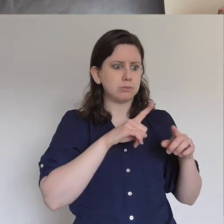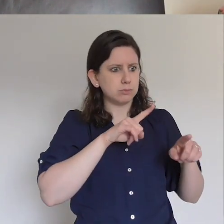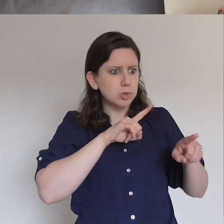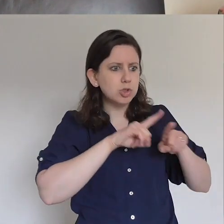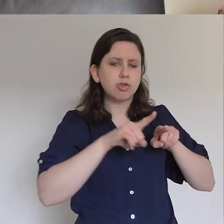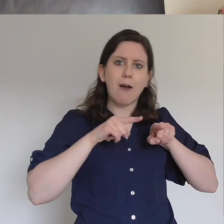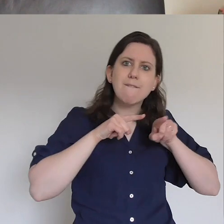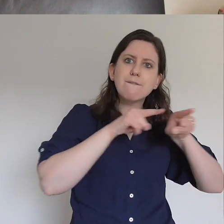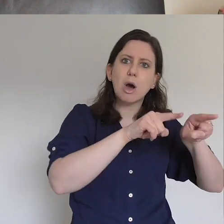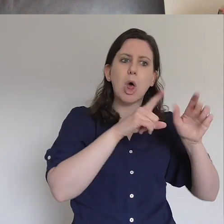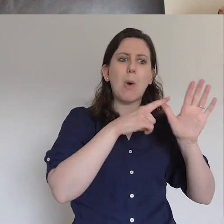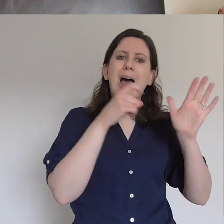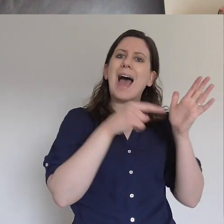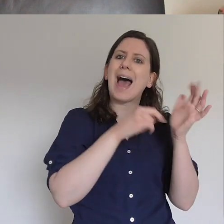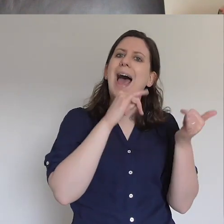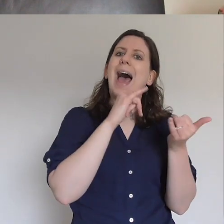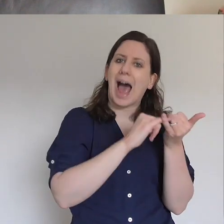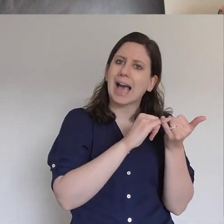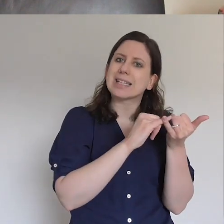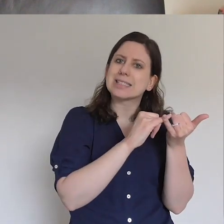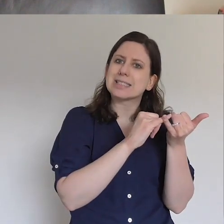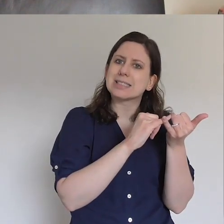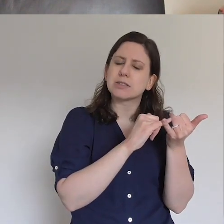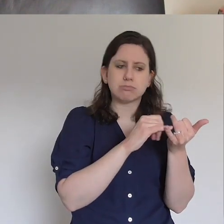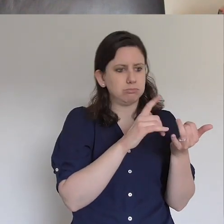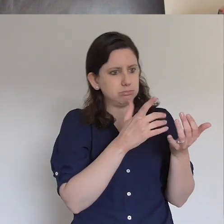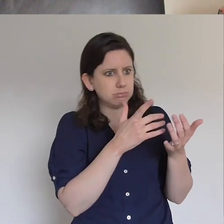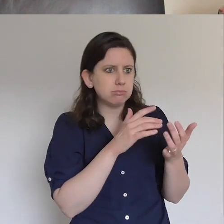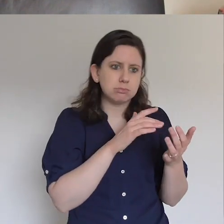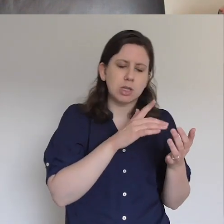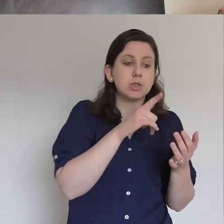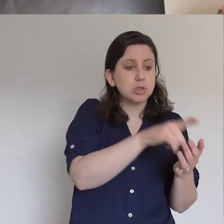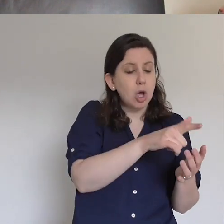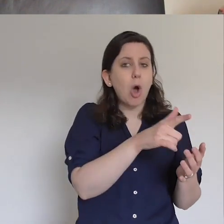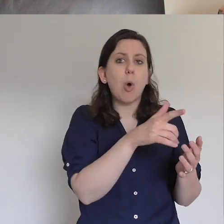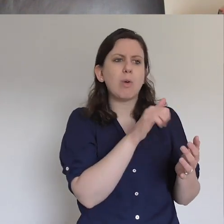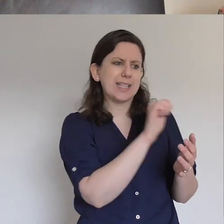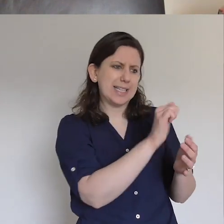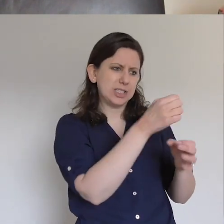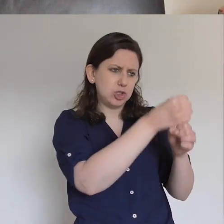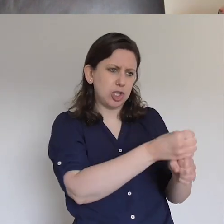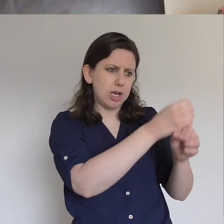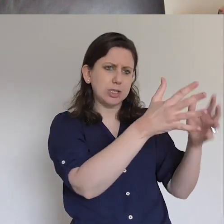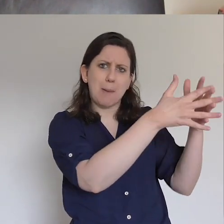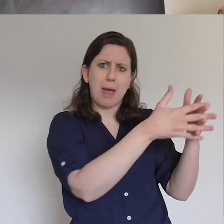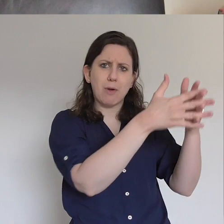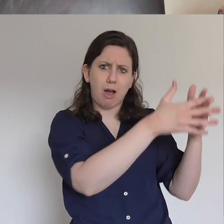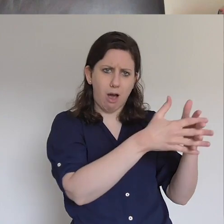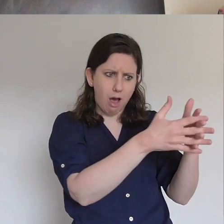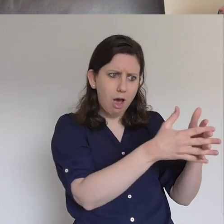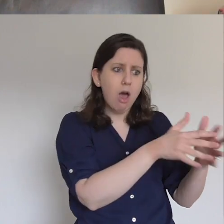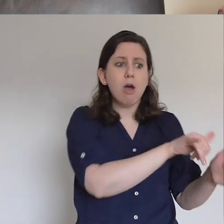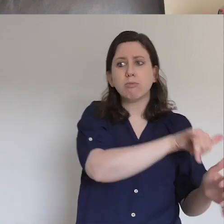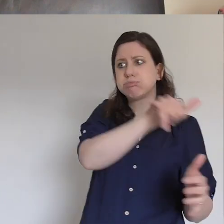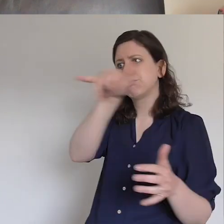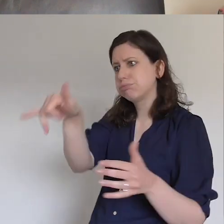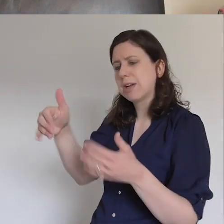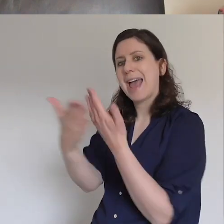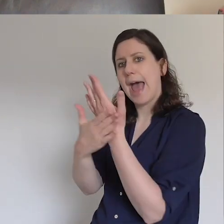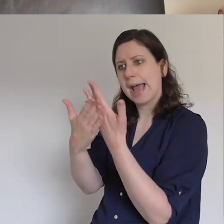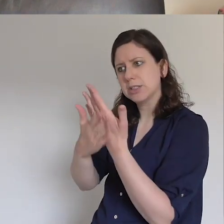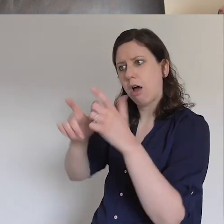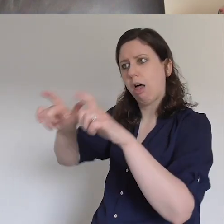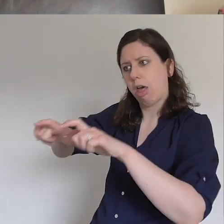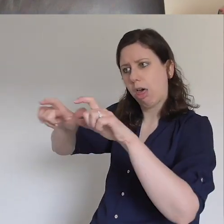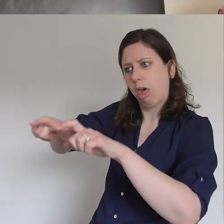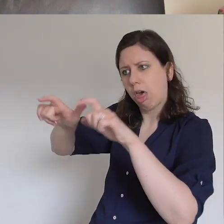the Holy Spirit was saying to the church. So, he's gone out on a limb. He left his massive church in the States for Asia. He came back to the States, did something